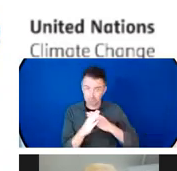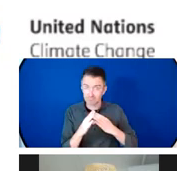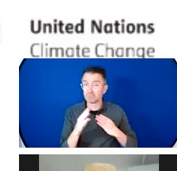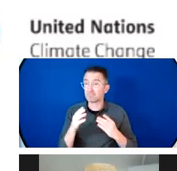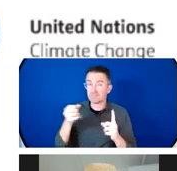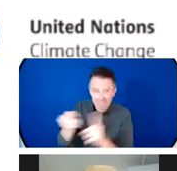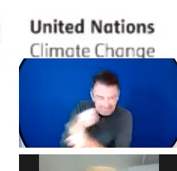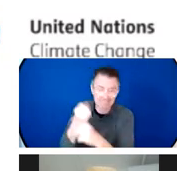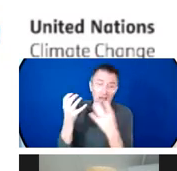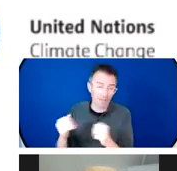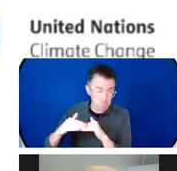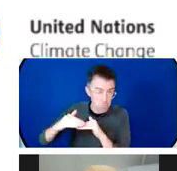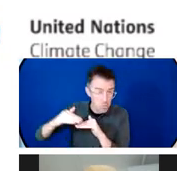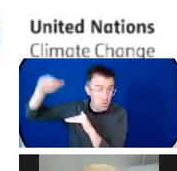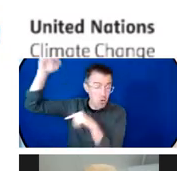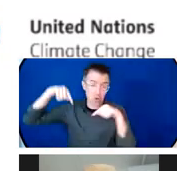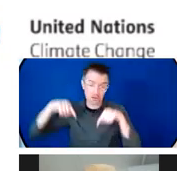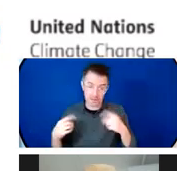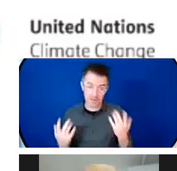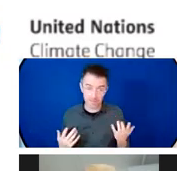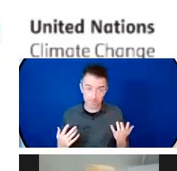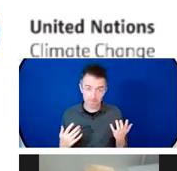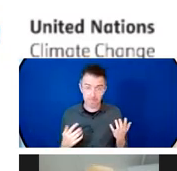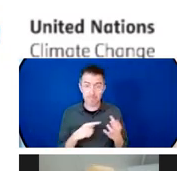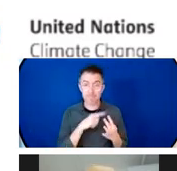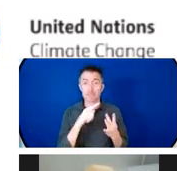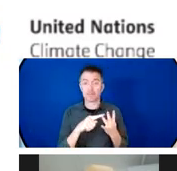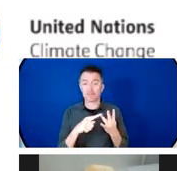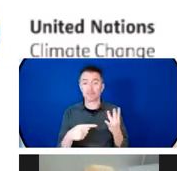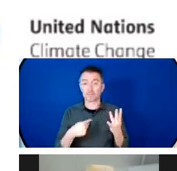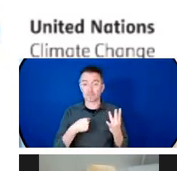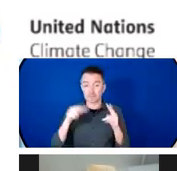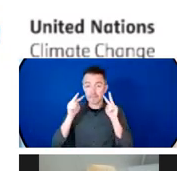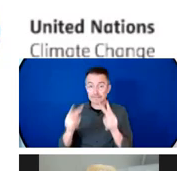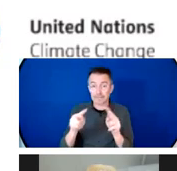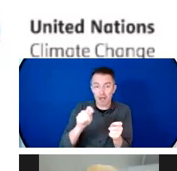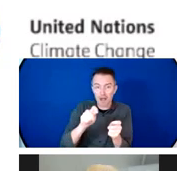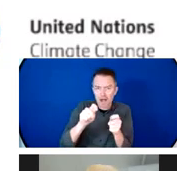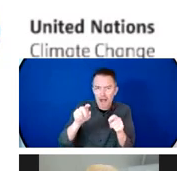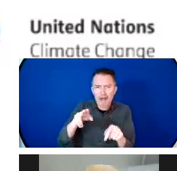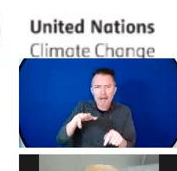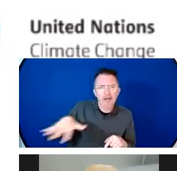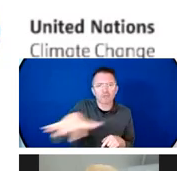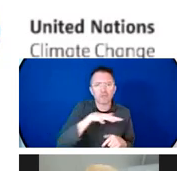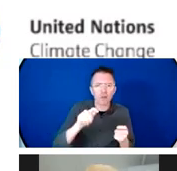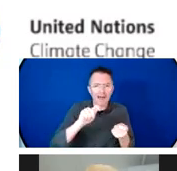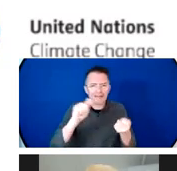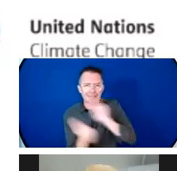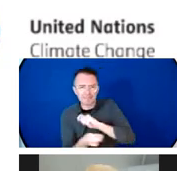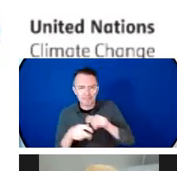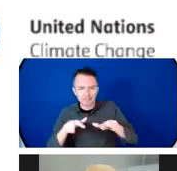plan that was developed and it recognized that climate change has an impact on women's health,